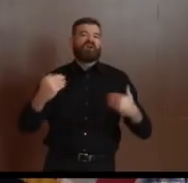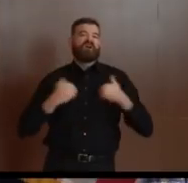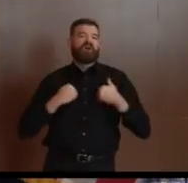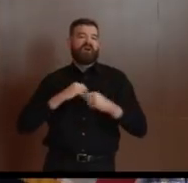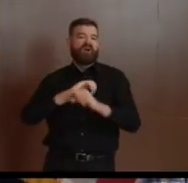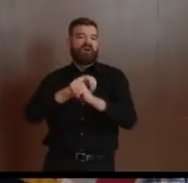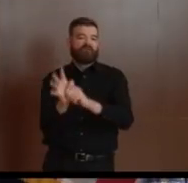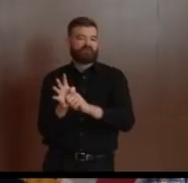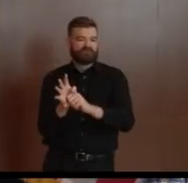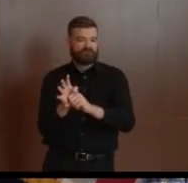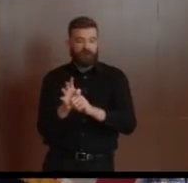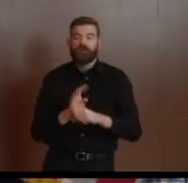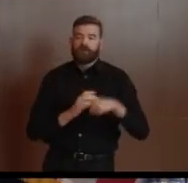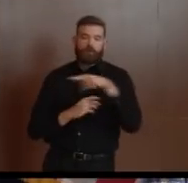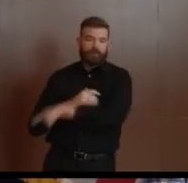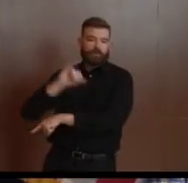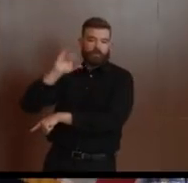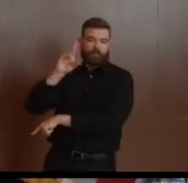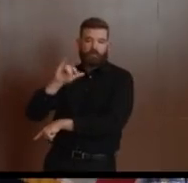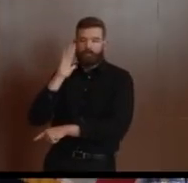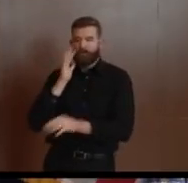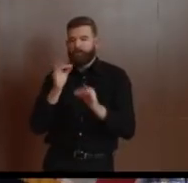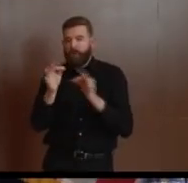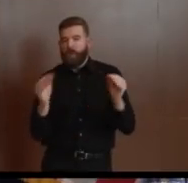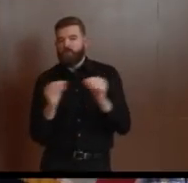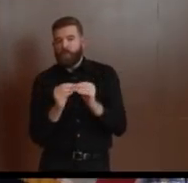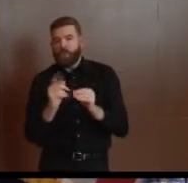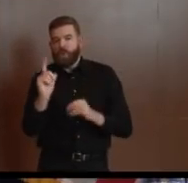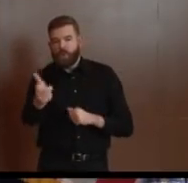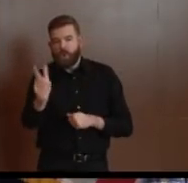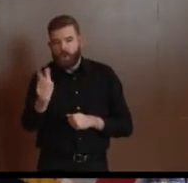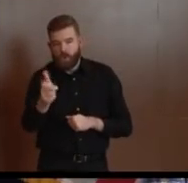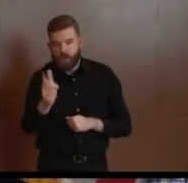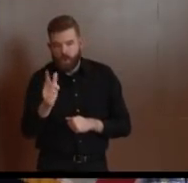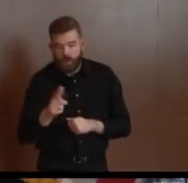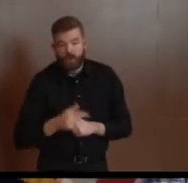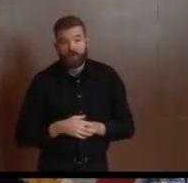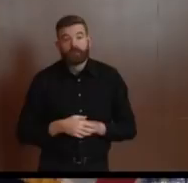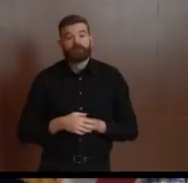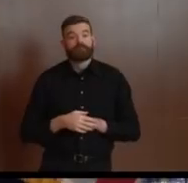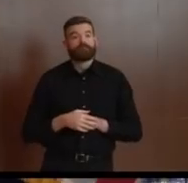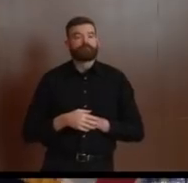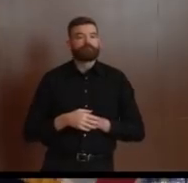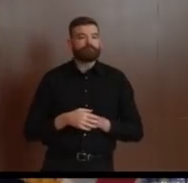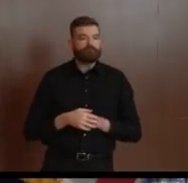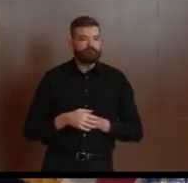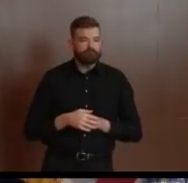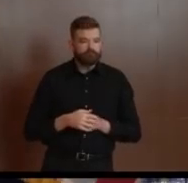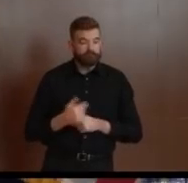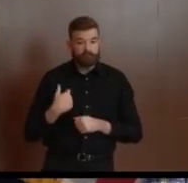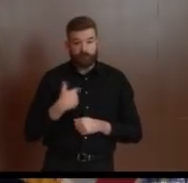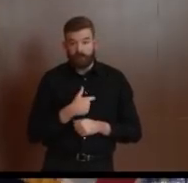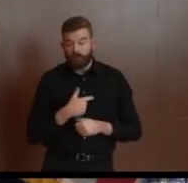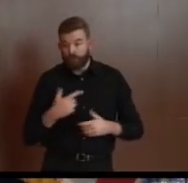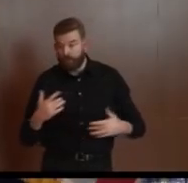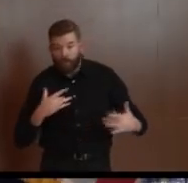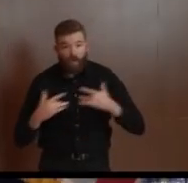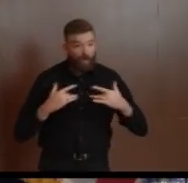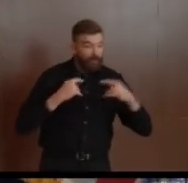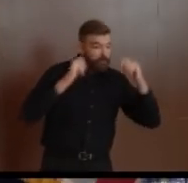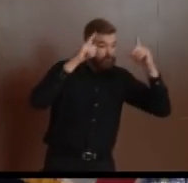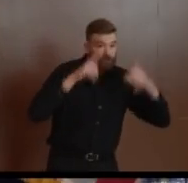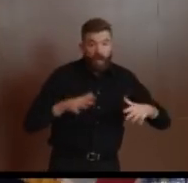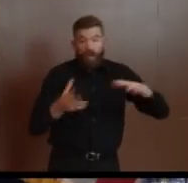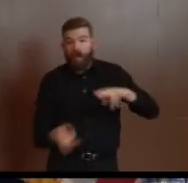increase is not a surprise, nor is it necessarily a cause for great alarm to us seated up here. There's